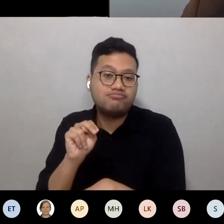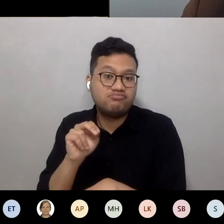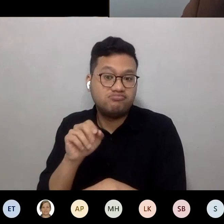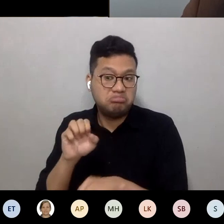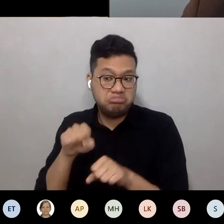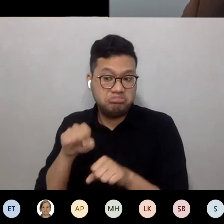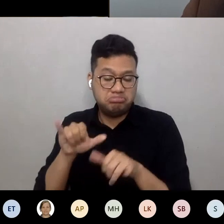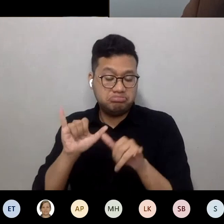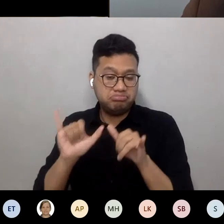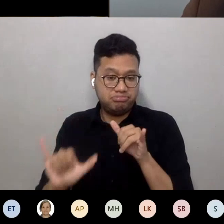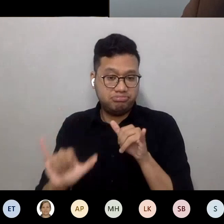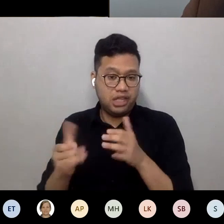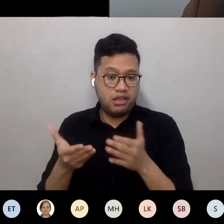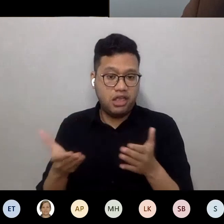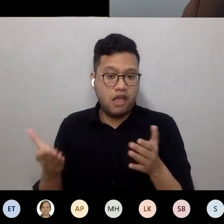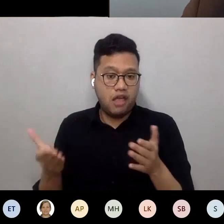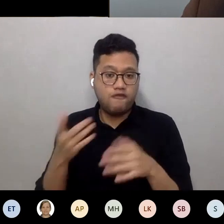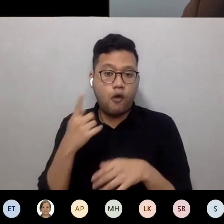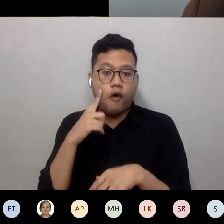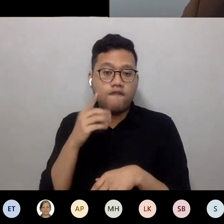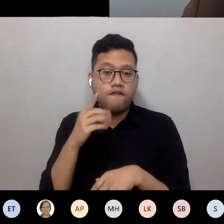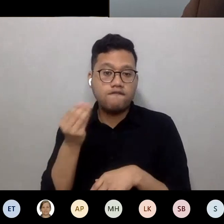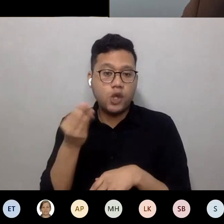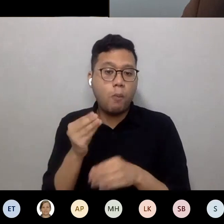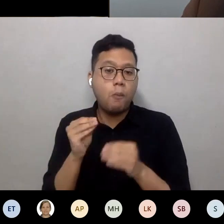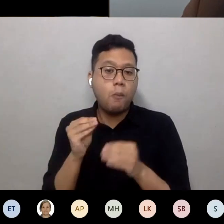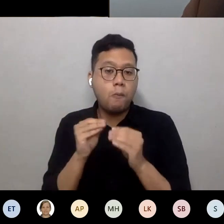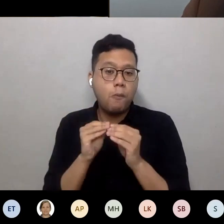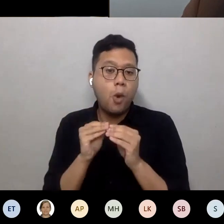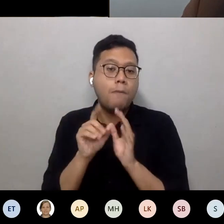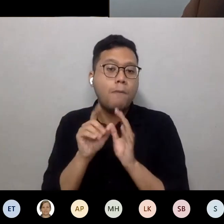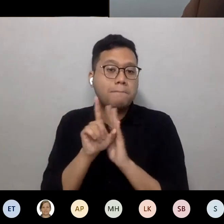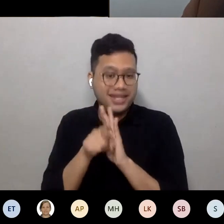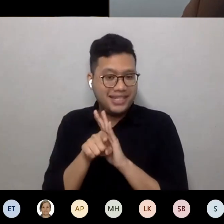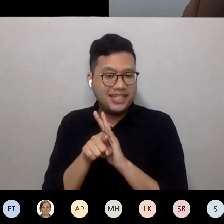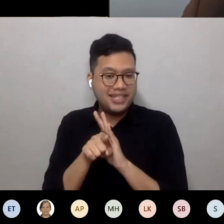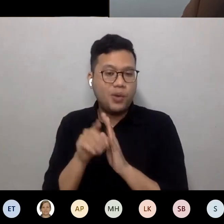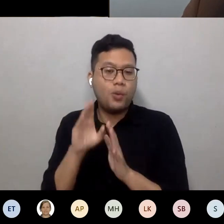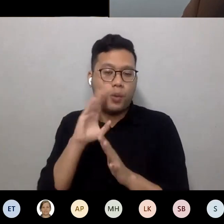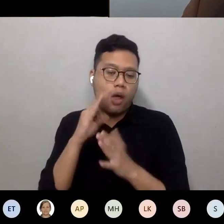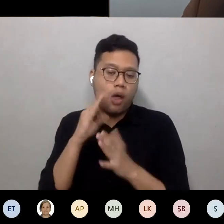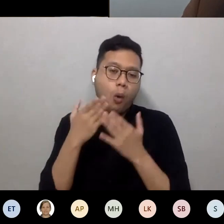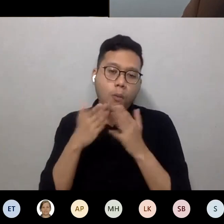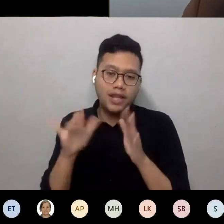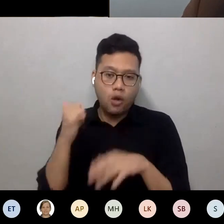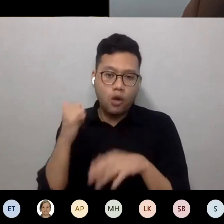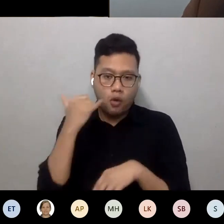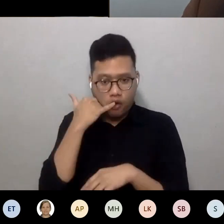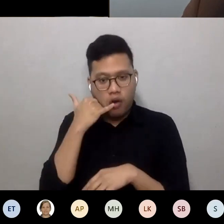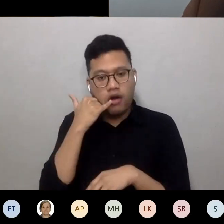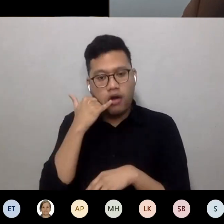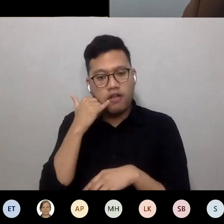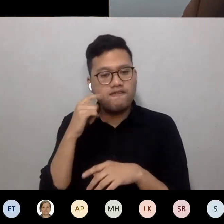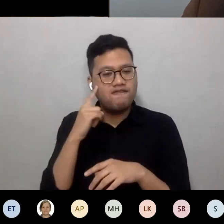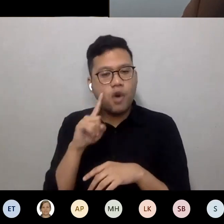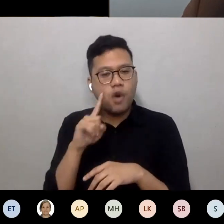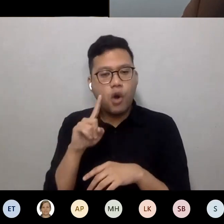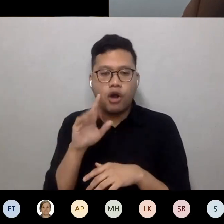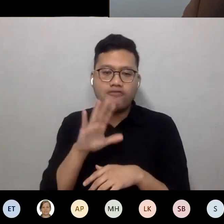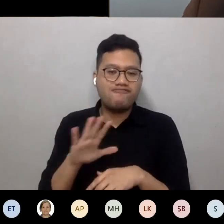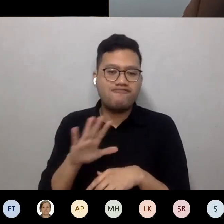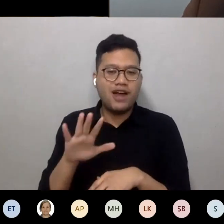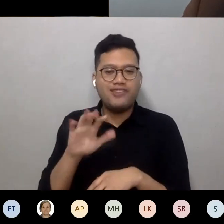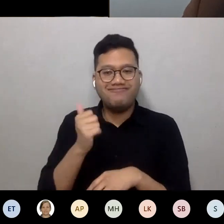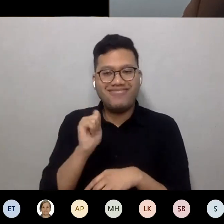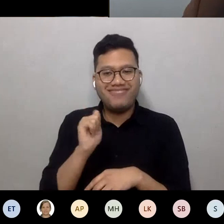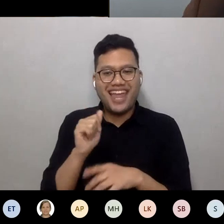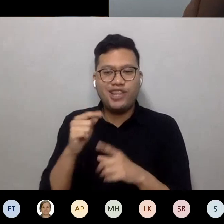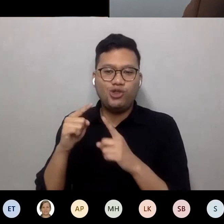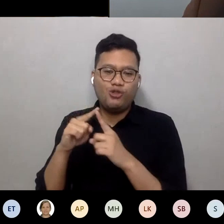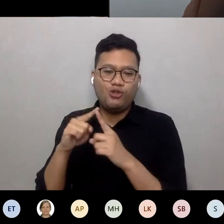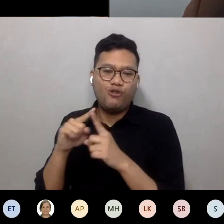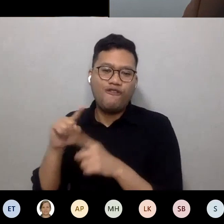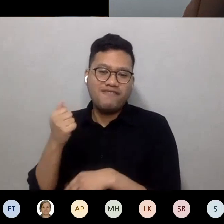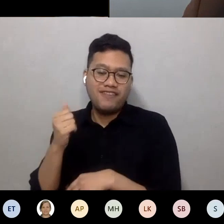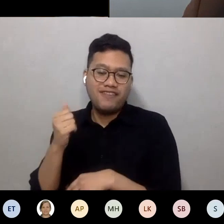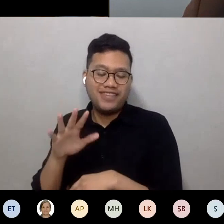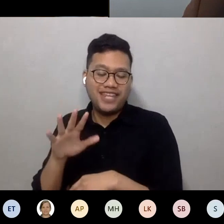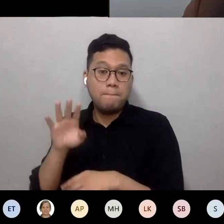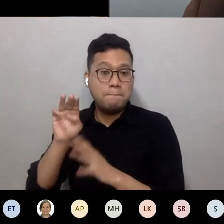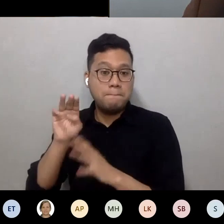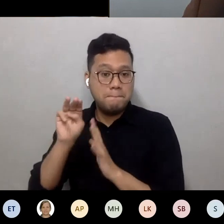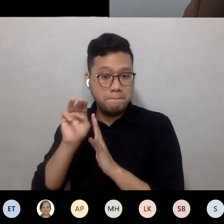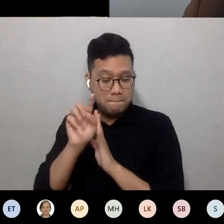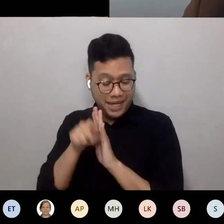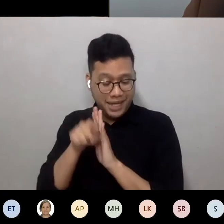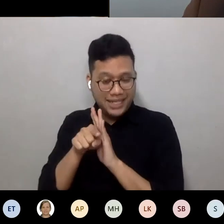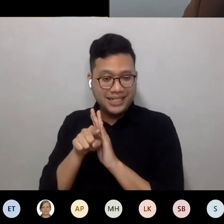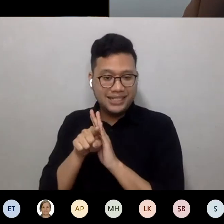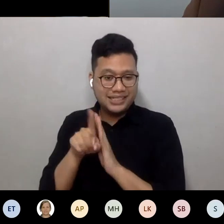on the call for a few more minutes. As Lissy said, we'll keep the call open for 10 to 15 minutes so that you can ask any